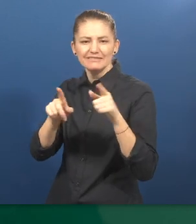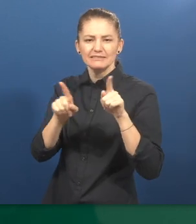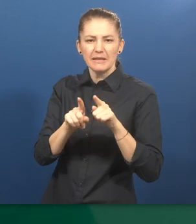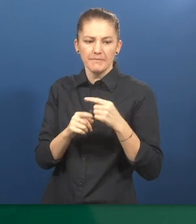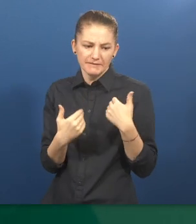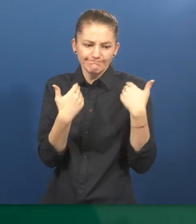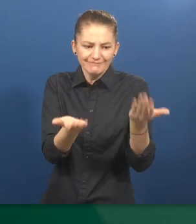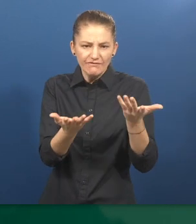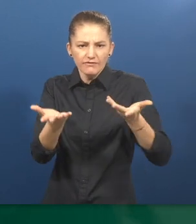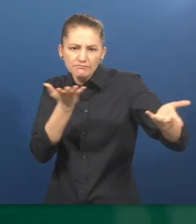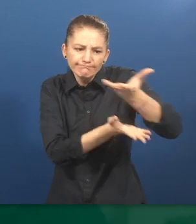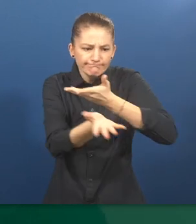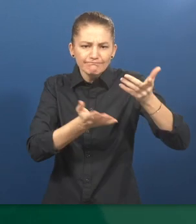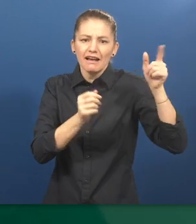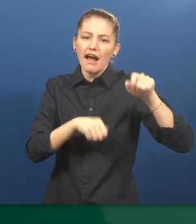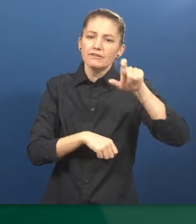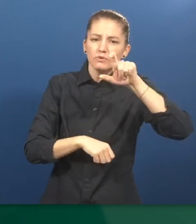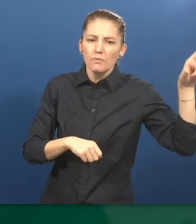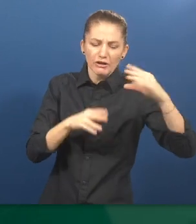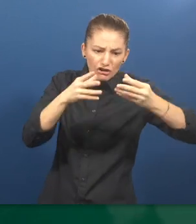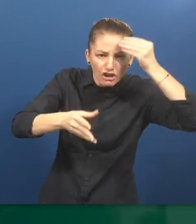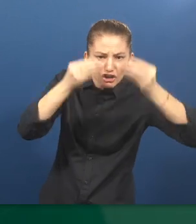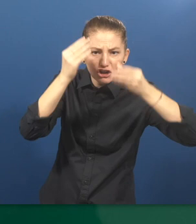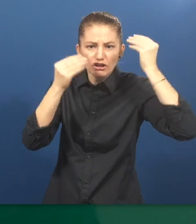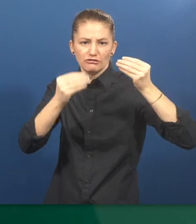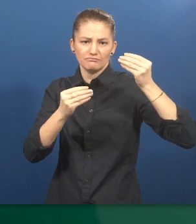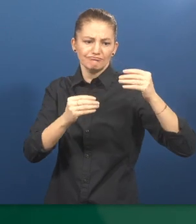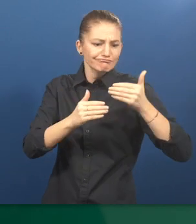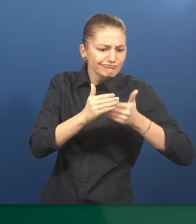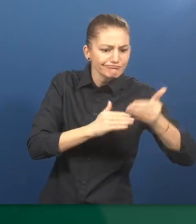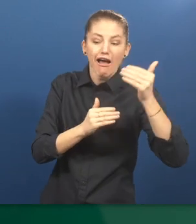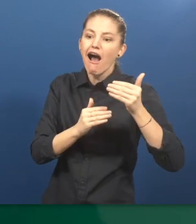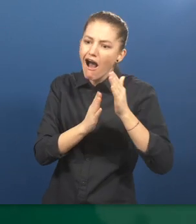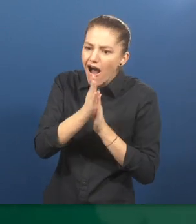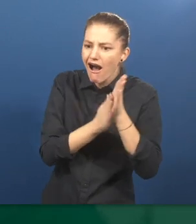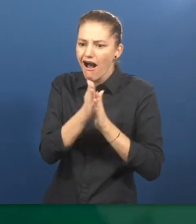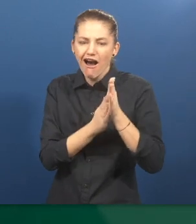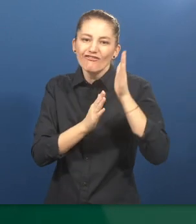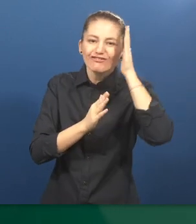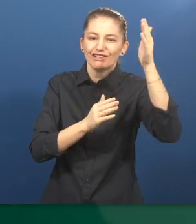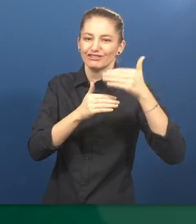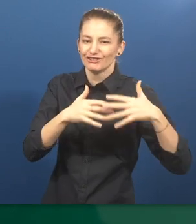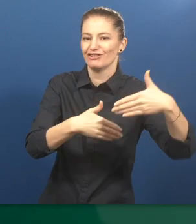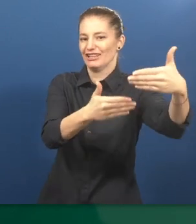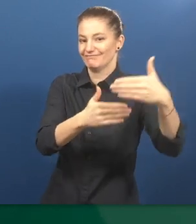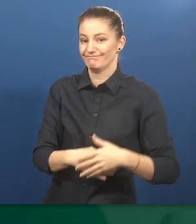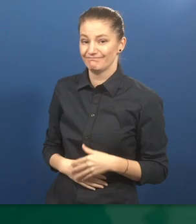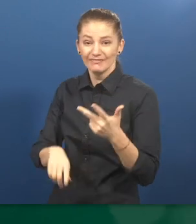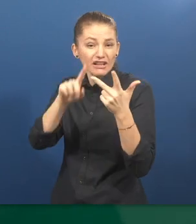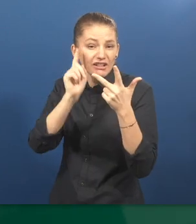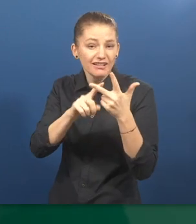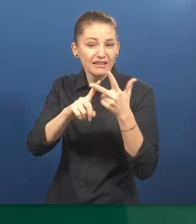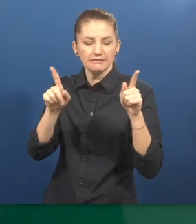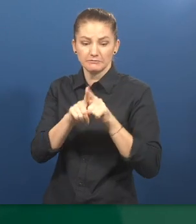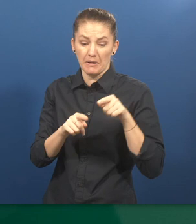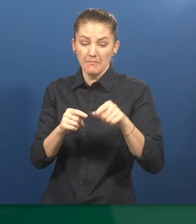important point is that we create protective environments where companies can learn and where companies can gain motivation for the future. And